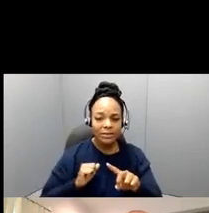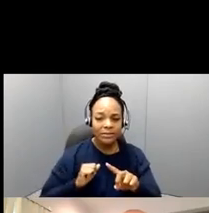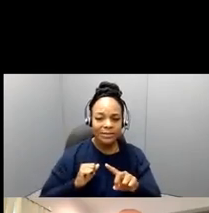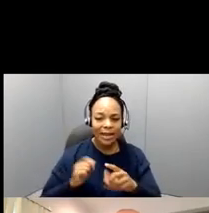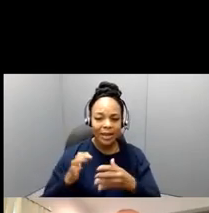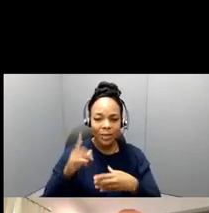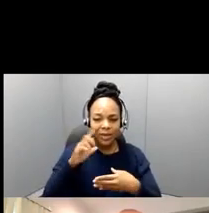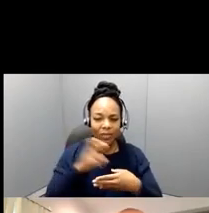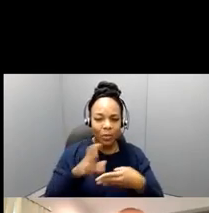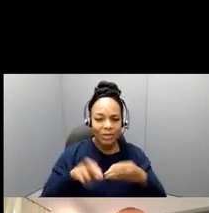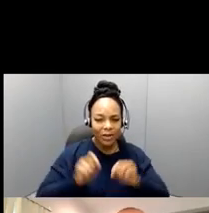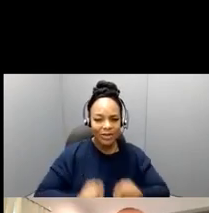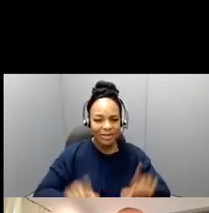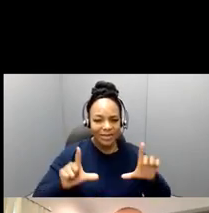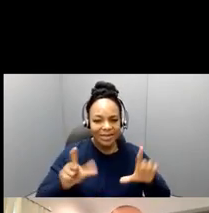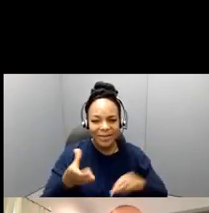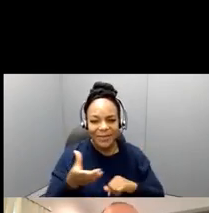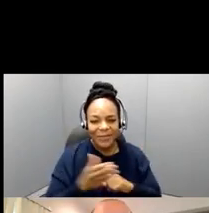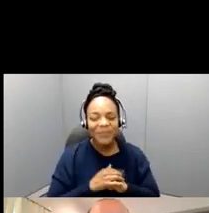this poll.